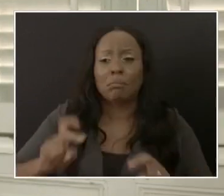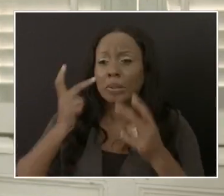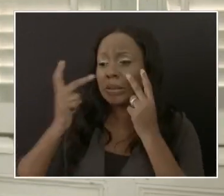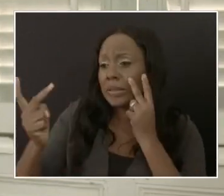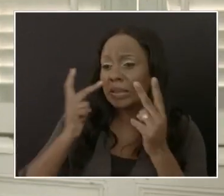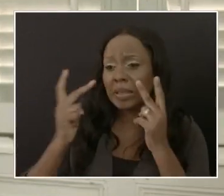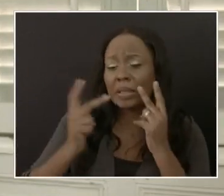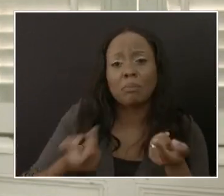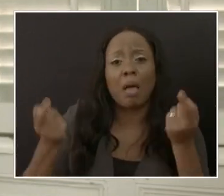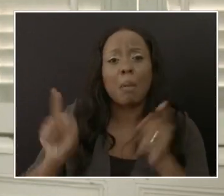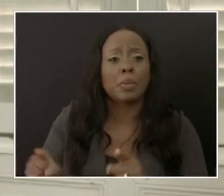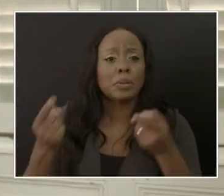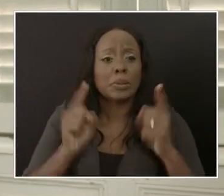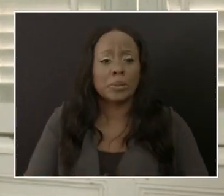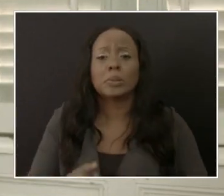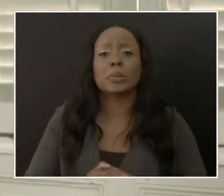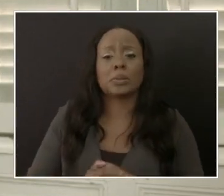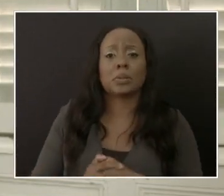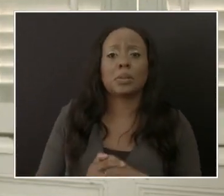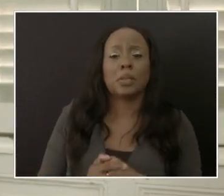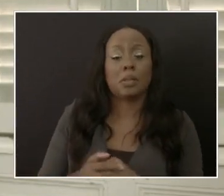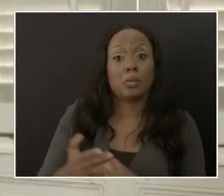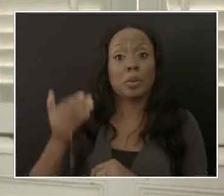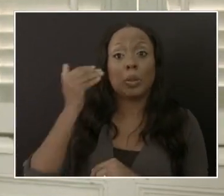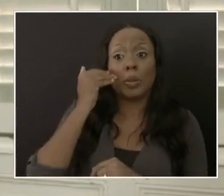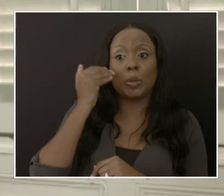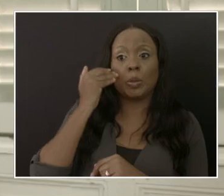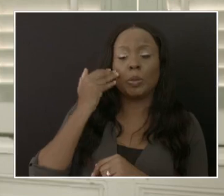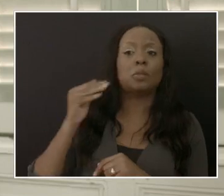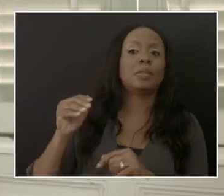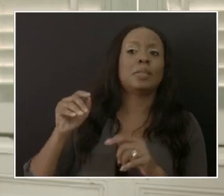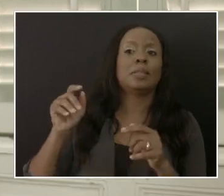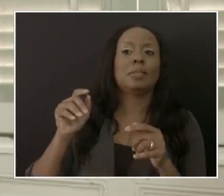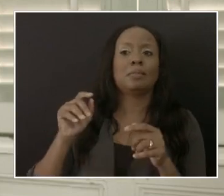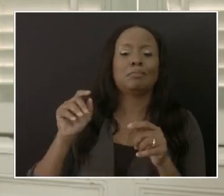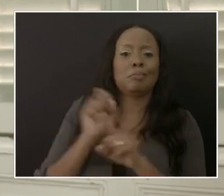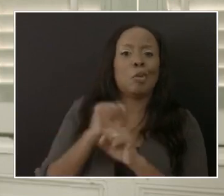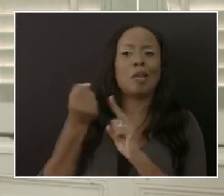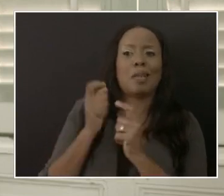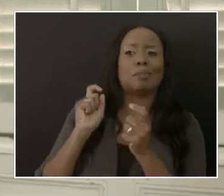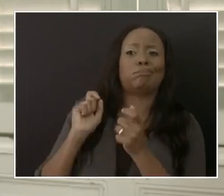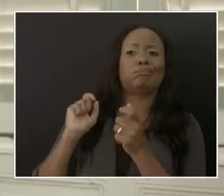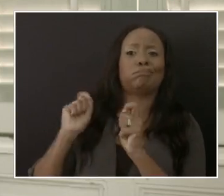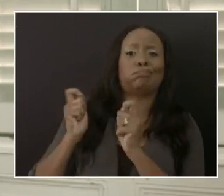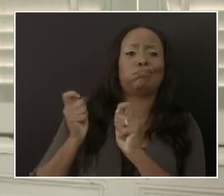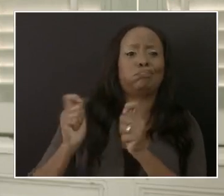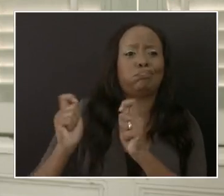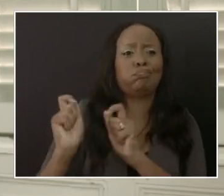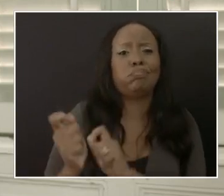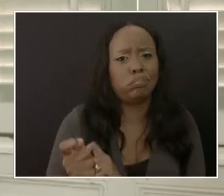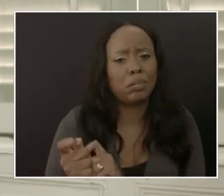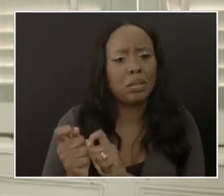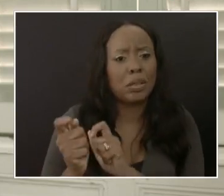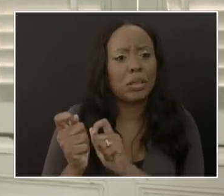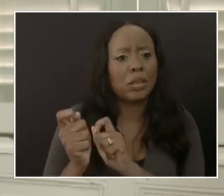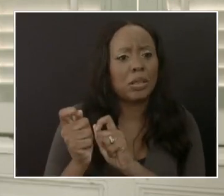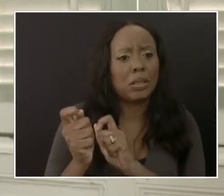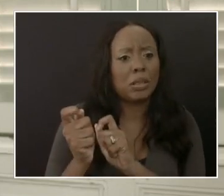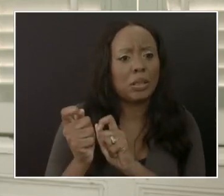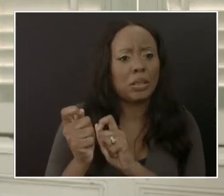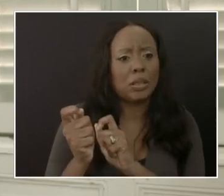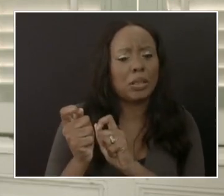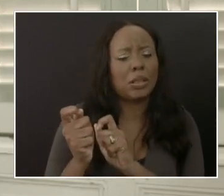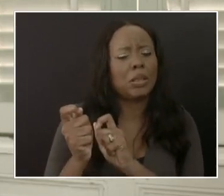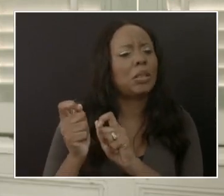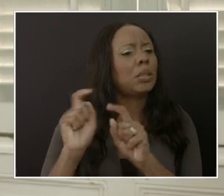decisions are made. You would appreciate that this is a very fluid situation. However, there are a number of things that I would want